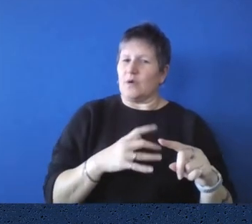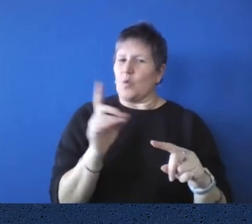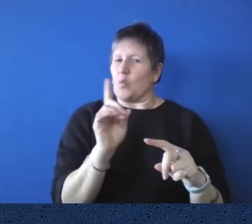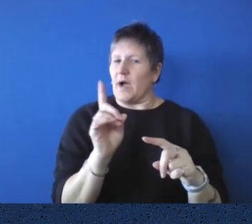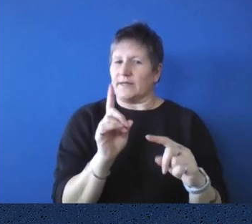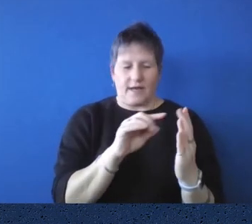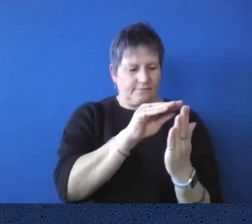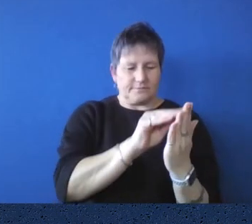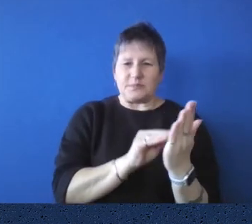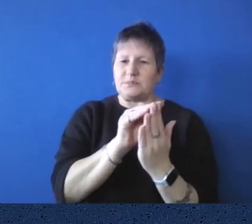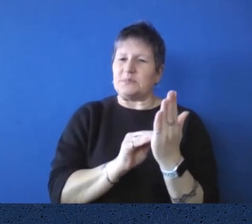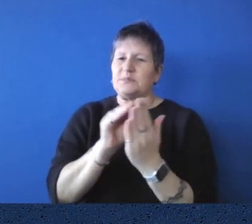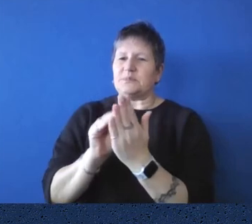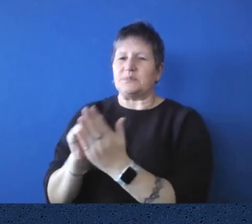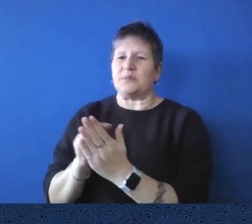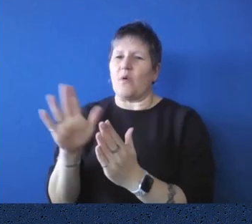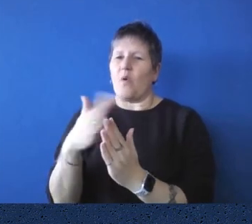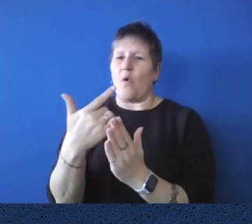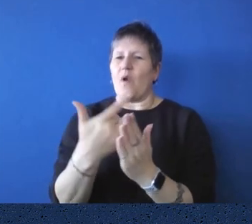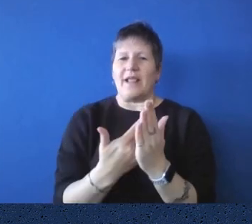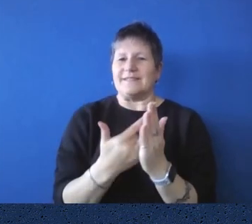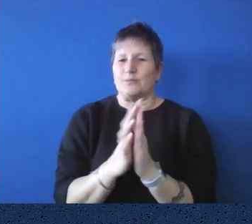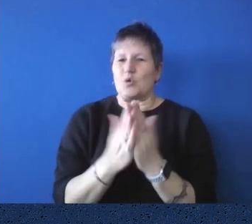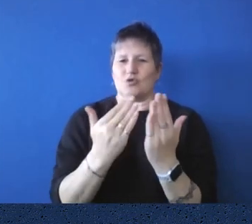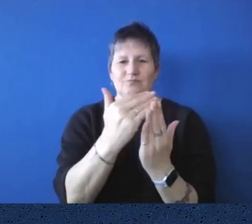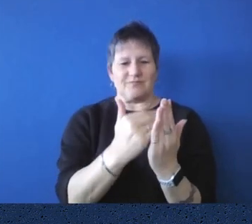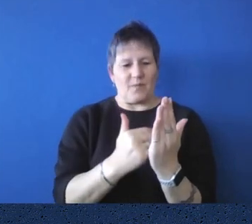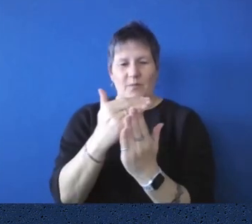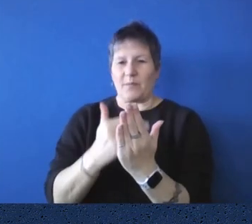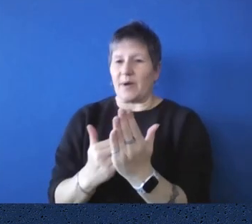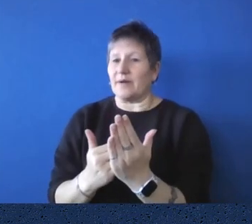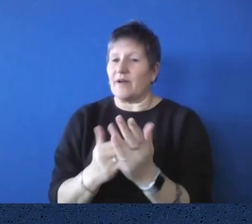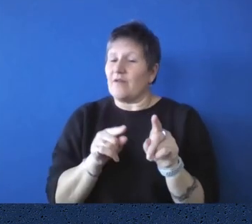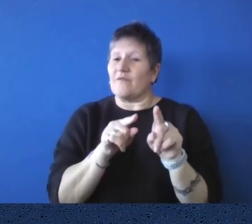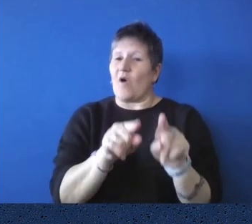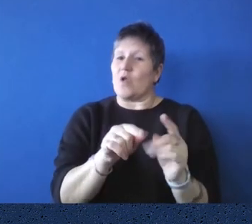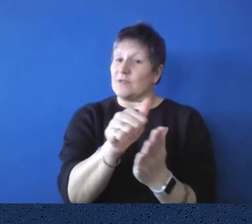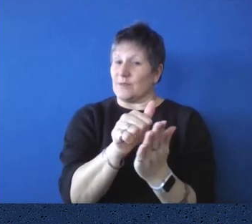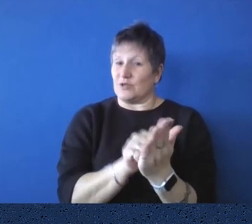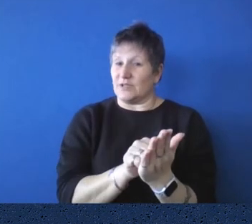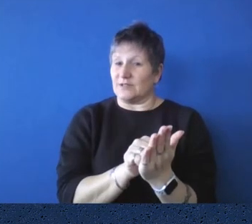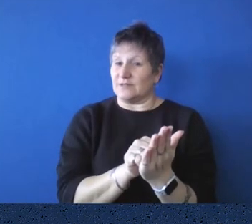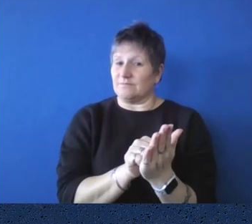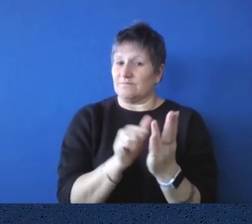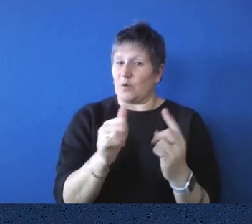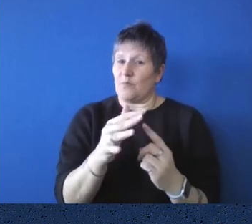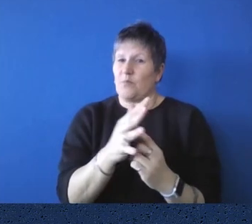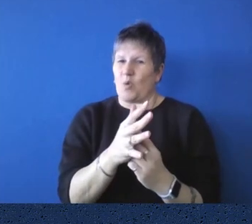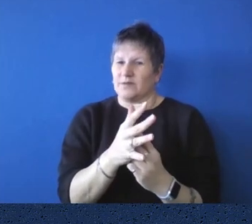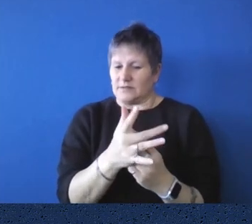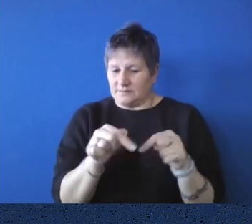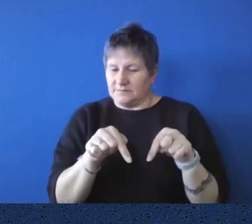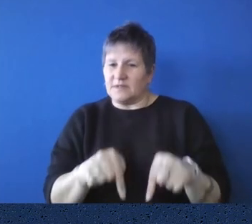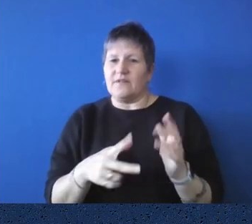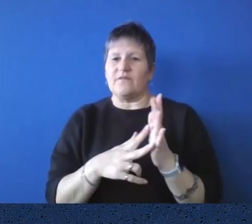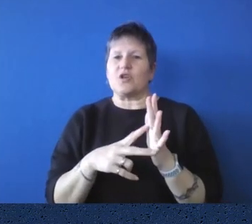basically contains a listing by subject areas of importance to Victorians. And